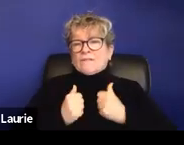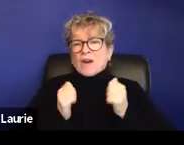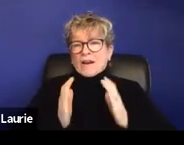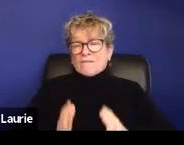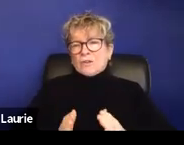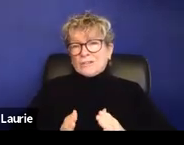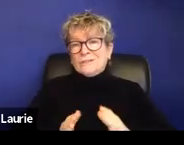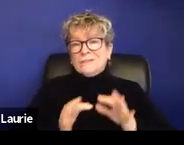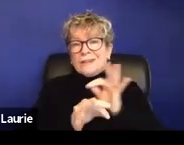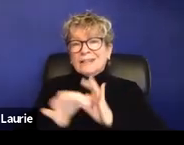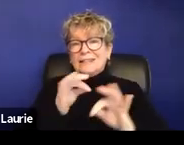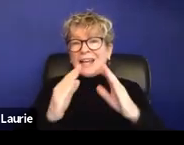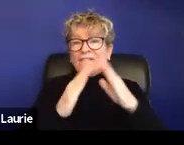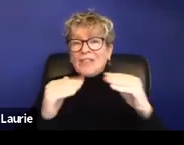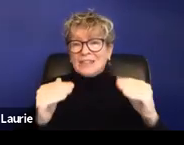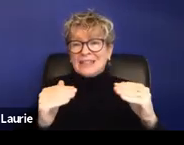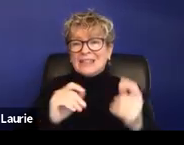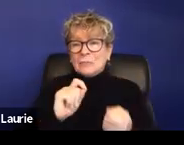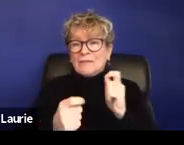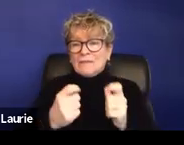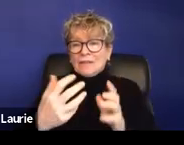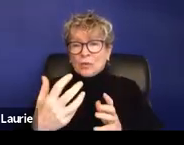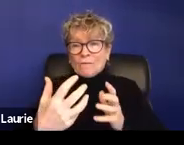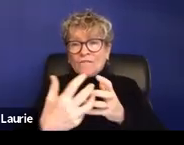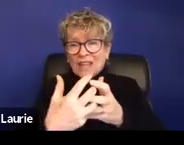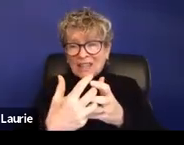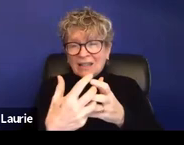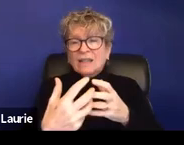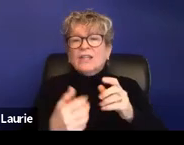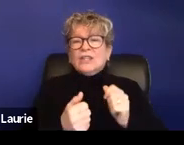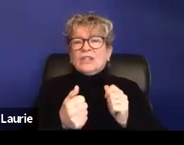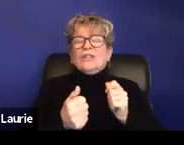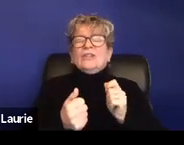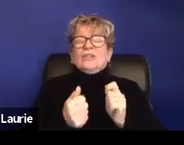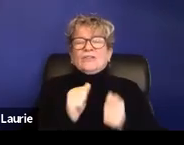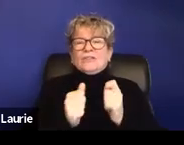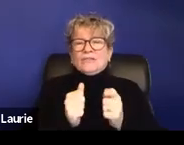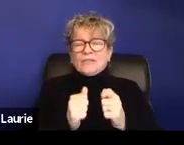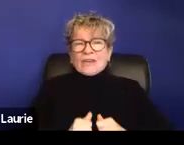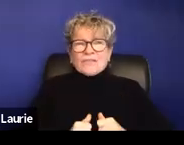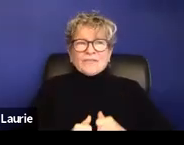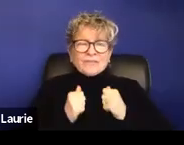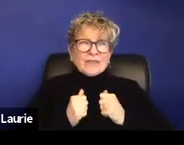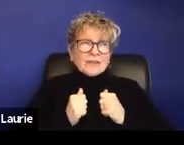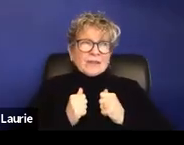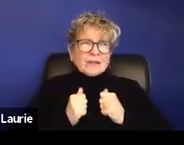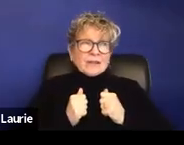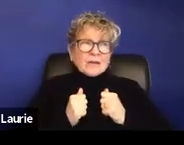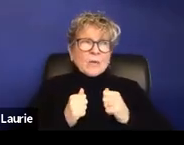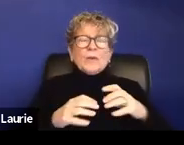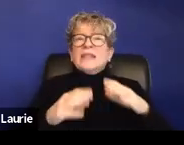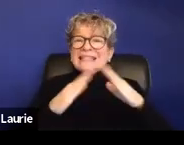system right now is using, I think the, um, the pandemic as an excuse to create more burdens.